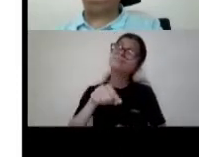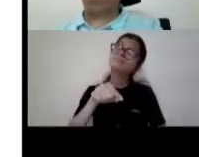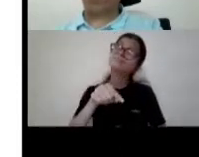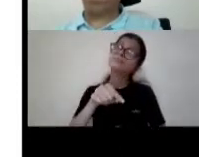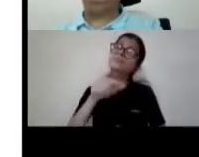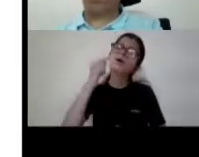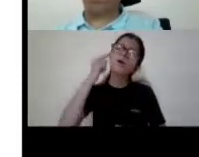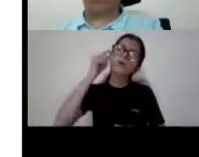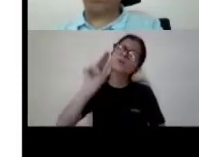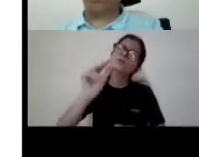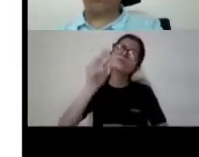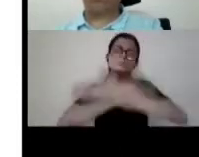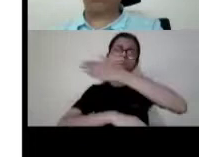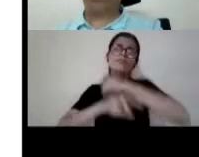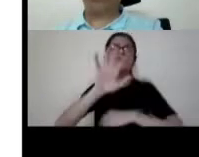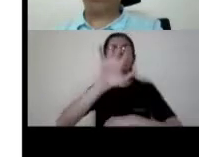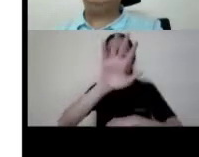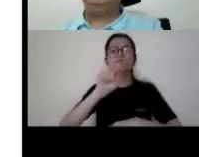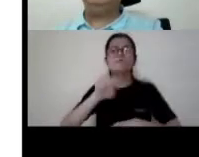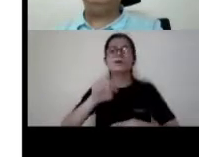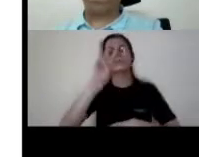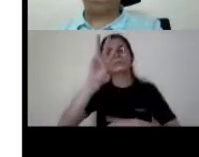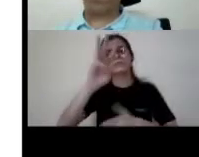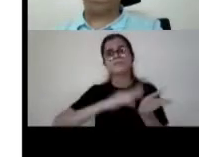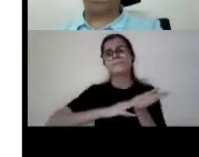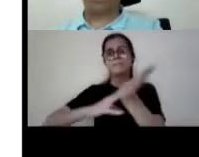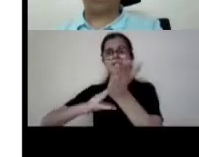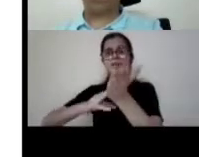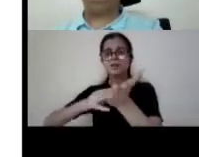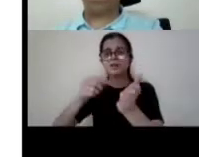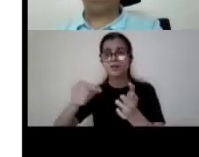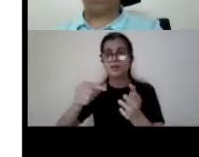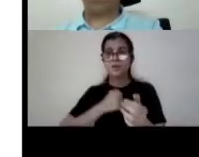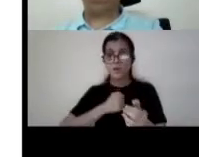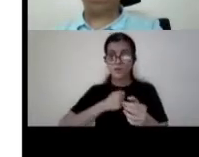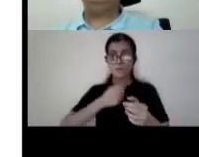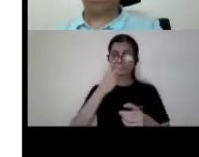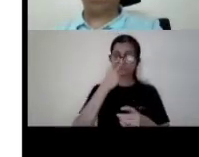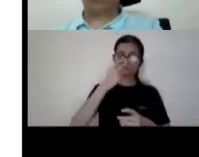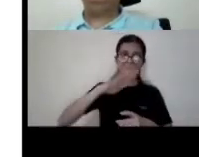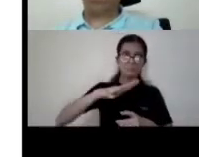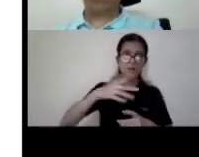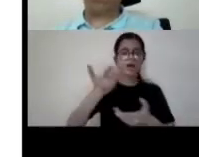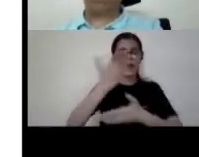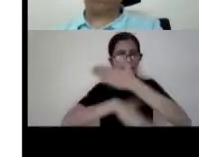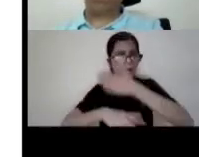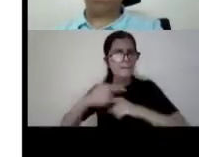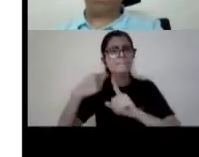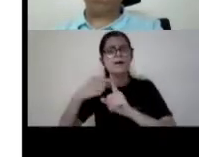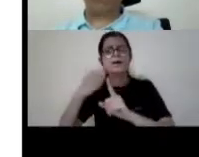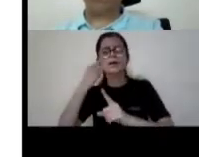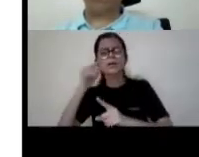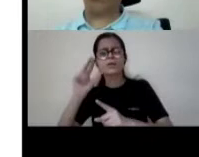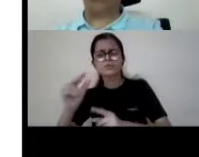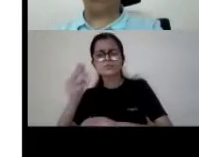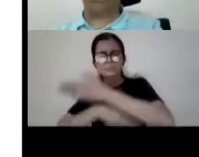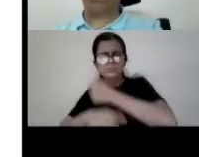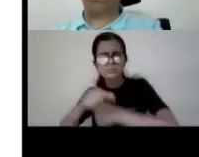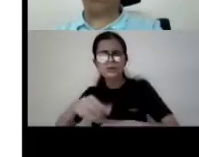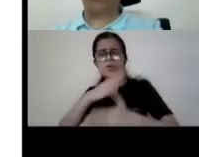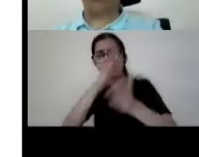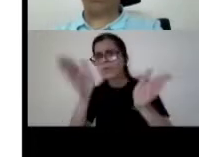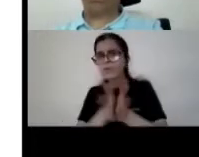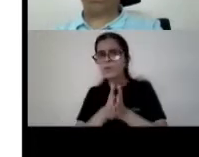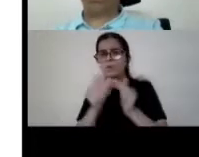vision india 5.3 million so our population of persons with blindness and low vision is almost equal to the whole population of